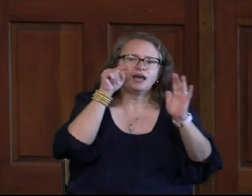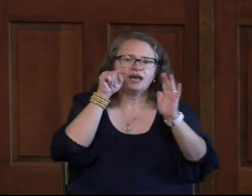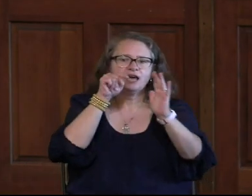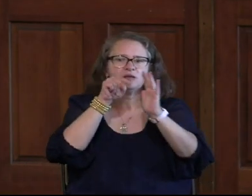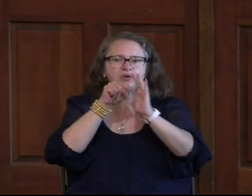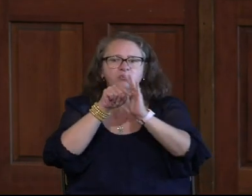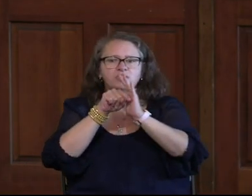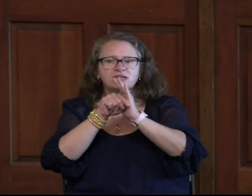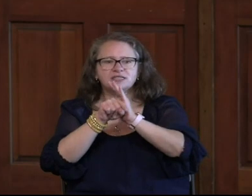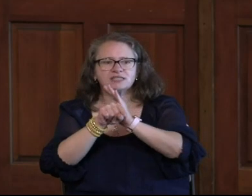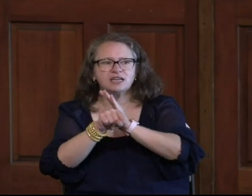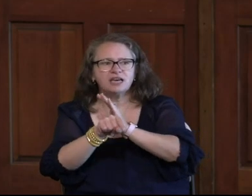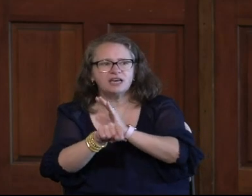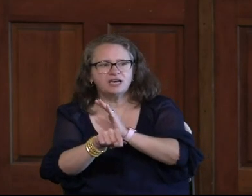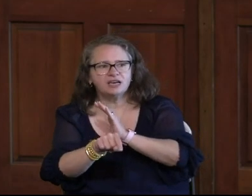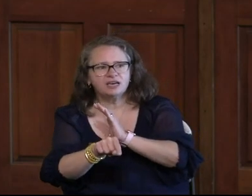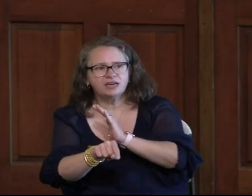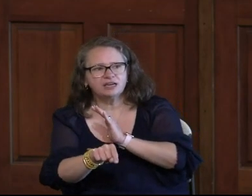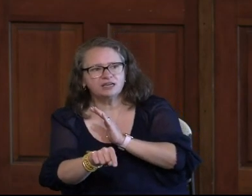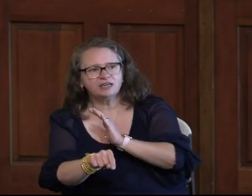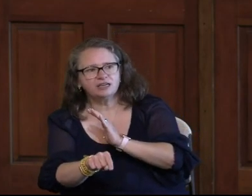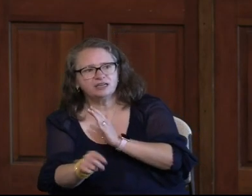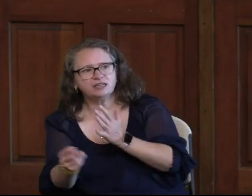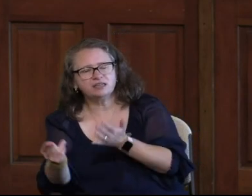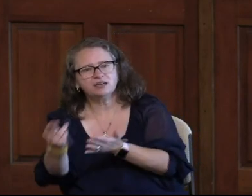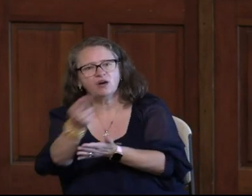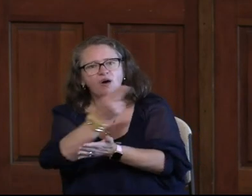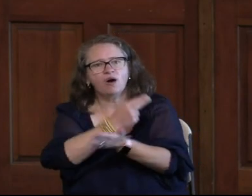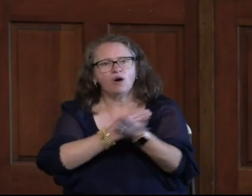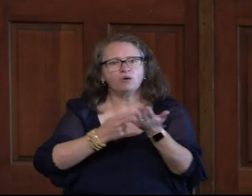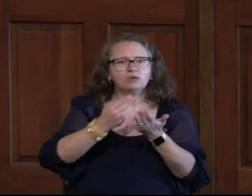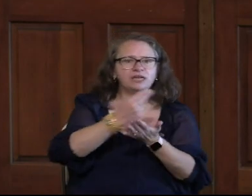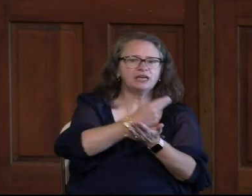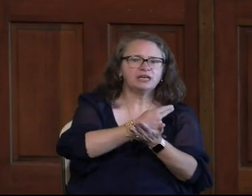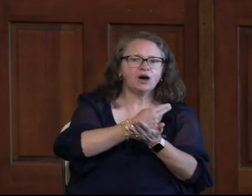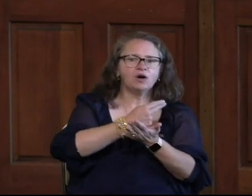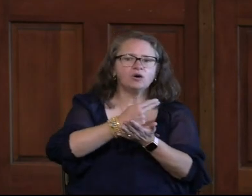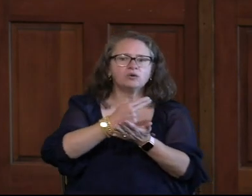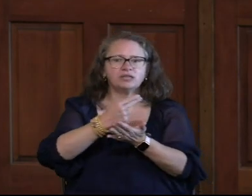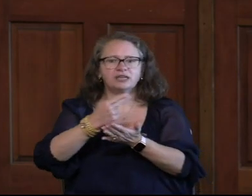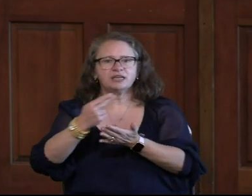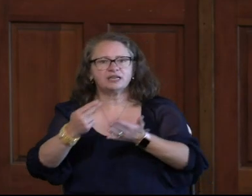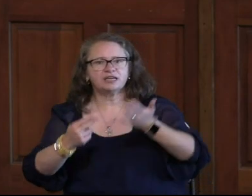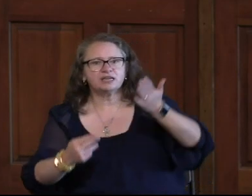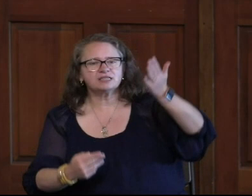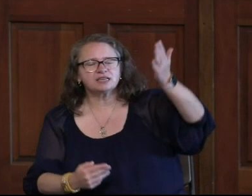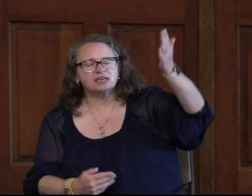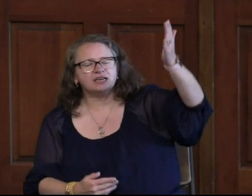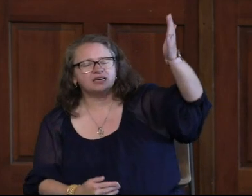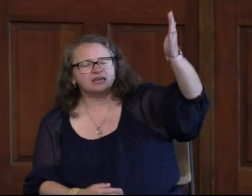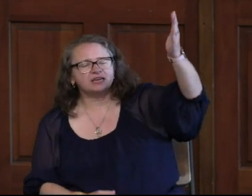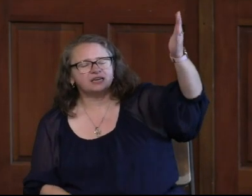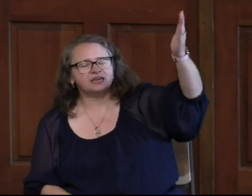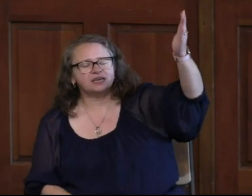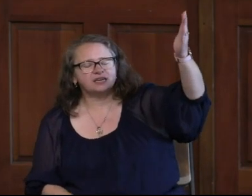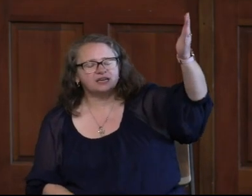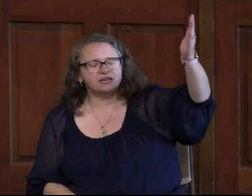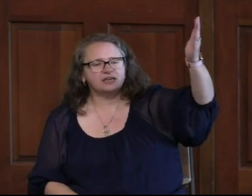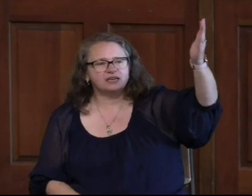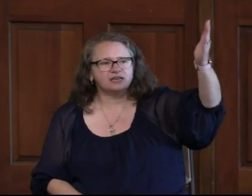who was slain, holy, holy is He.